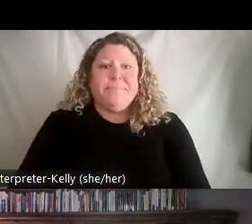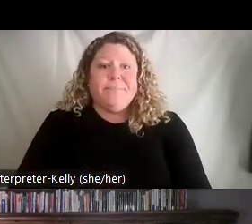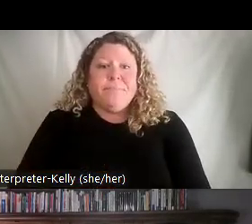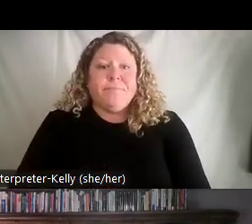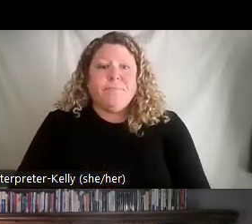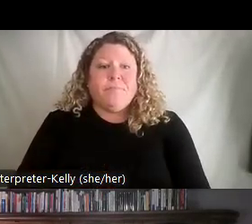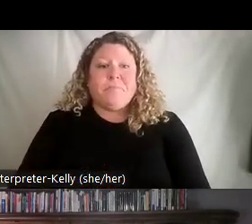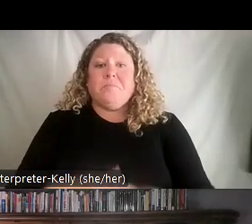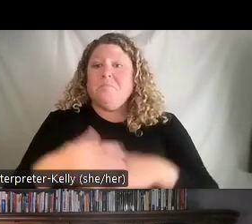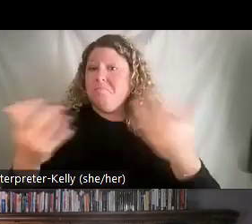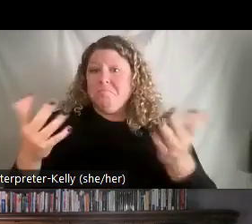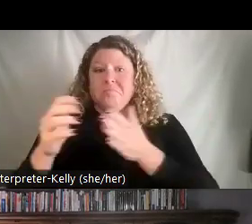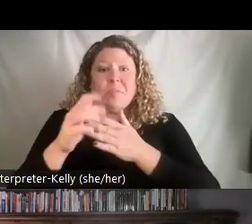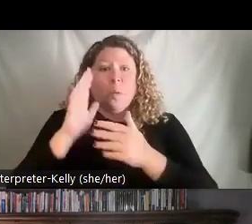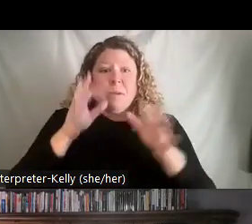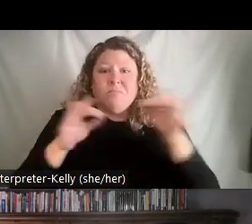leadership?